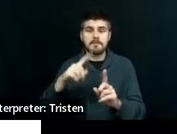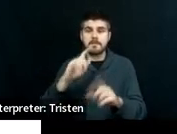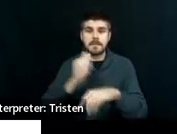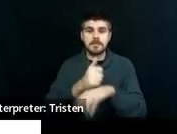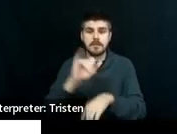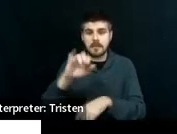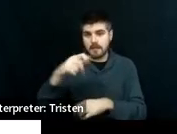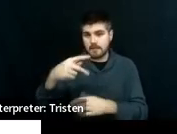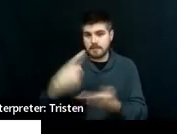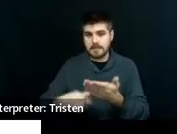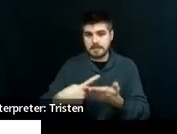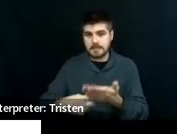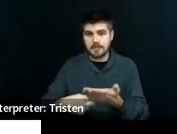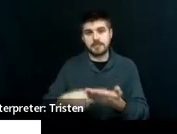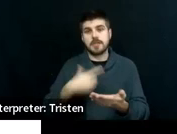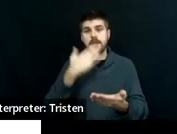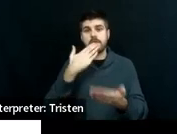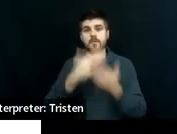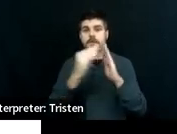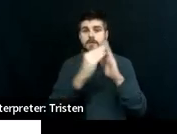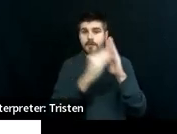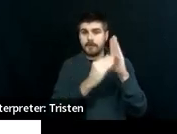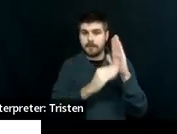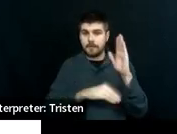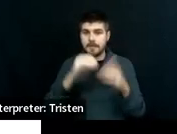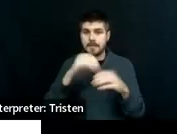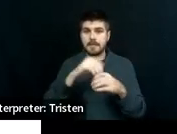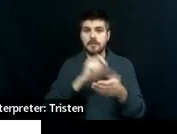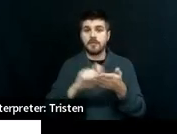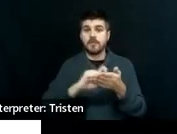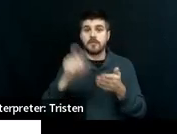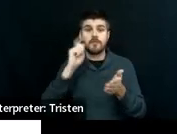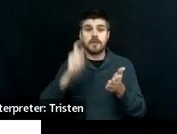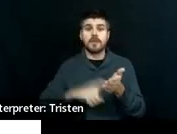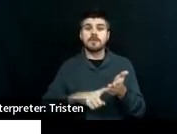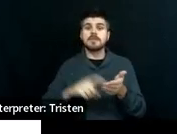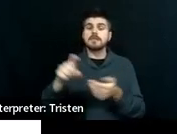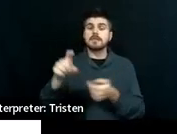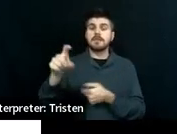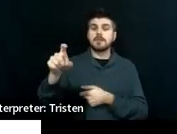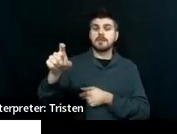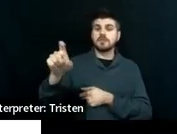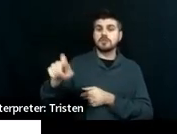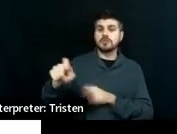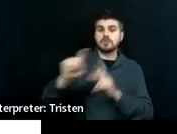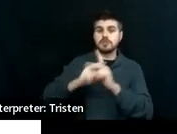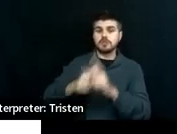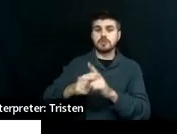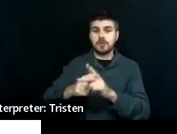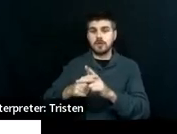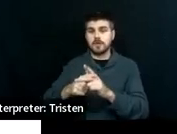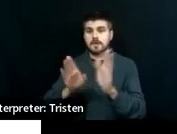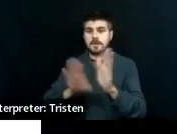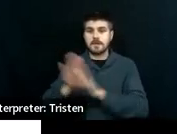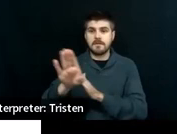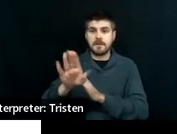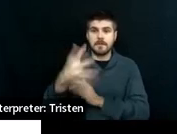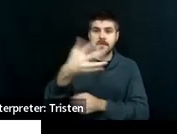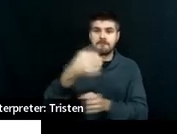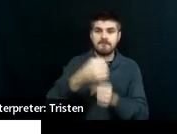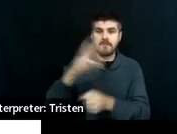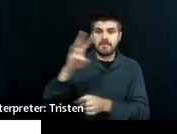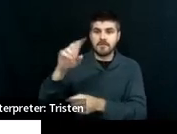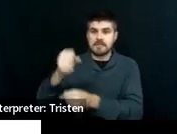and well documented in the written notice that we should start looking, that we should develop a five or six year